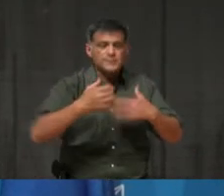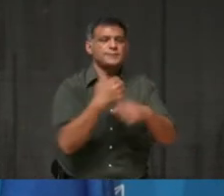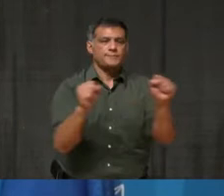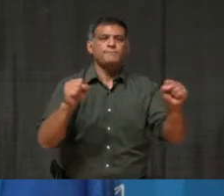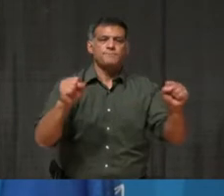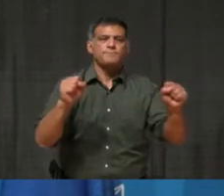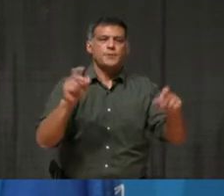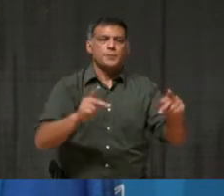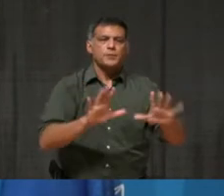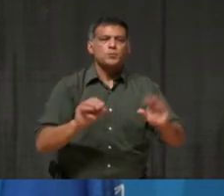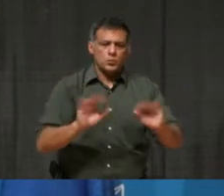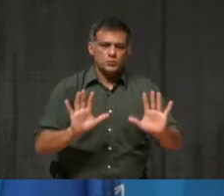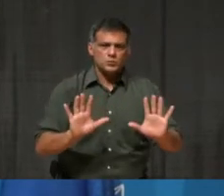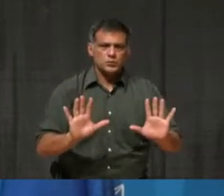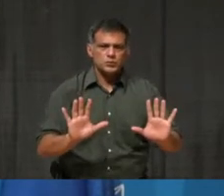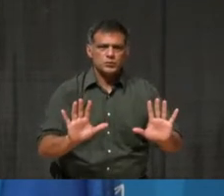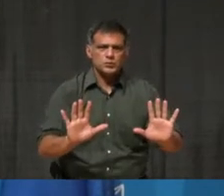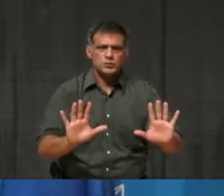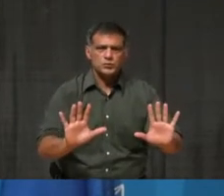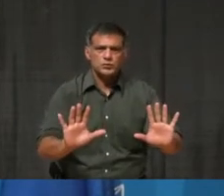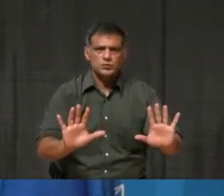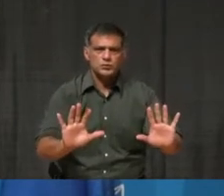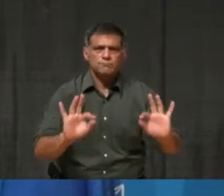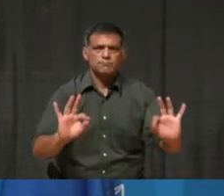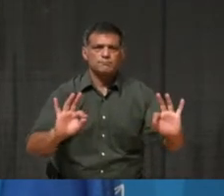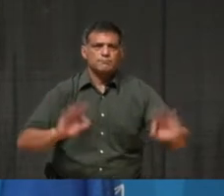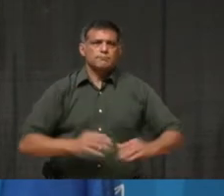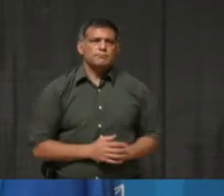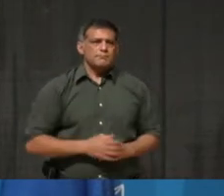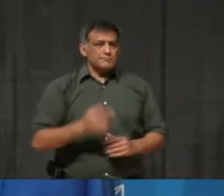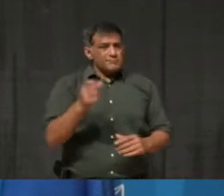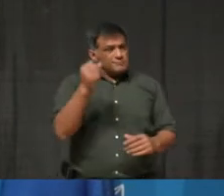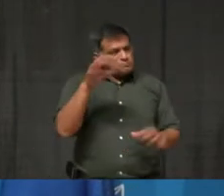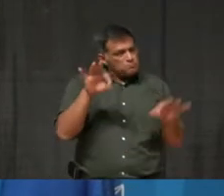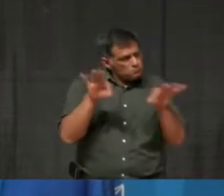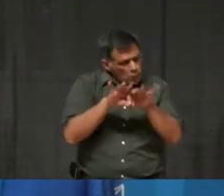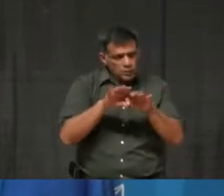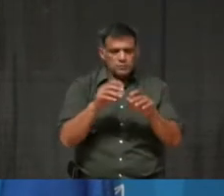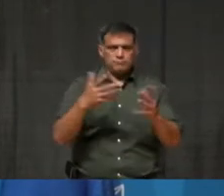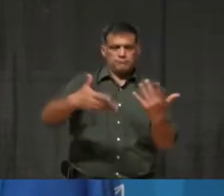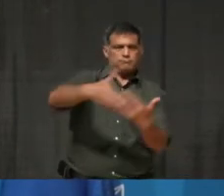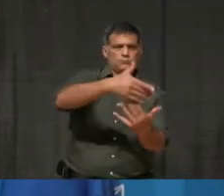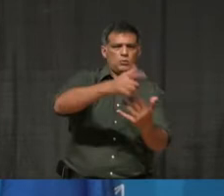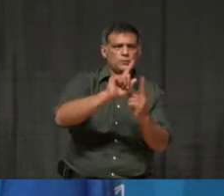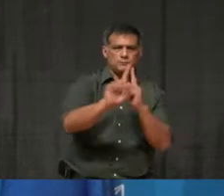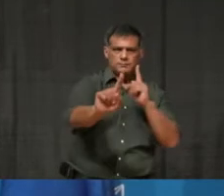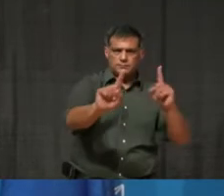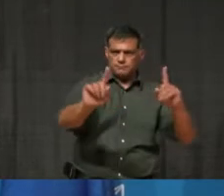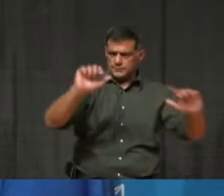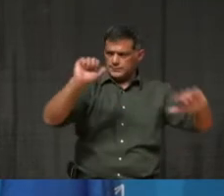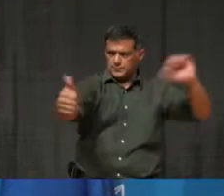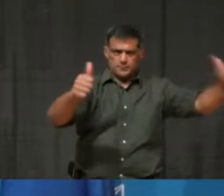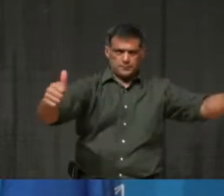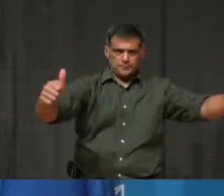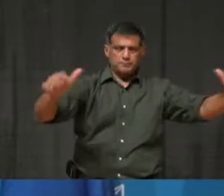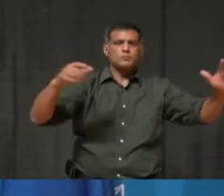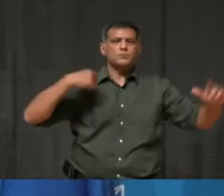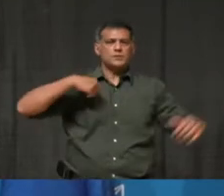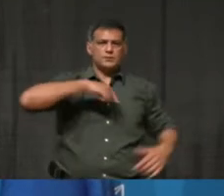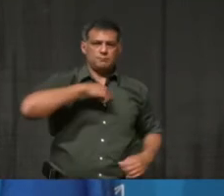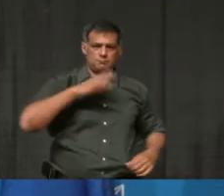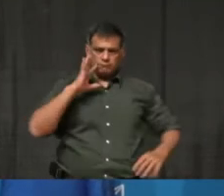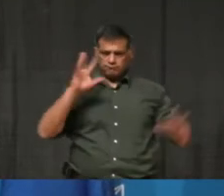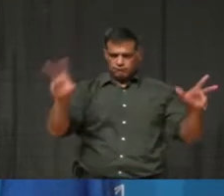other and let's make sure the supports are in place so that we can again control COVID-19 and reopen with confidence.